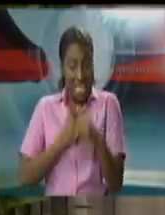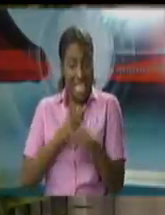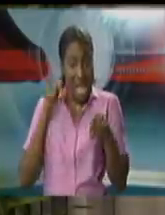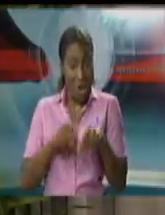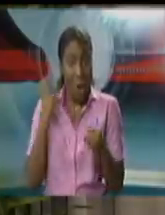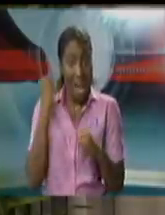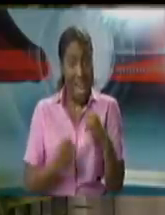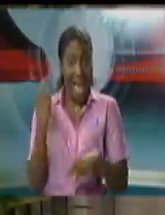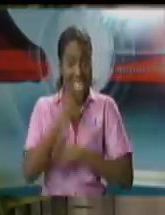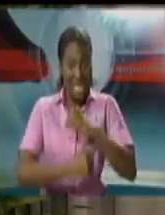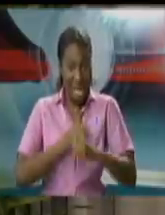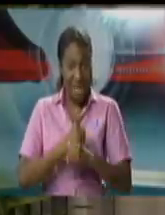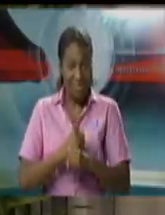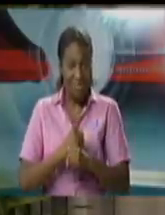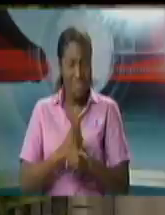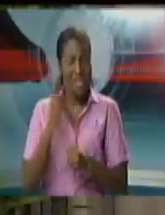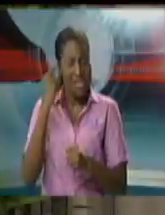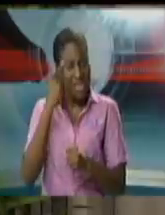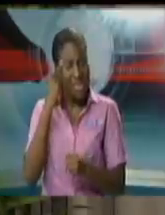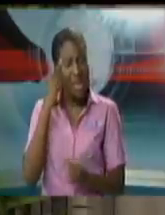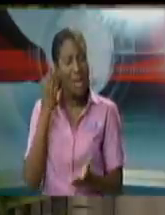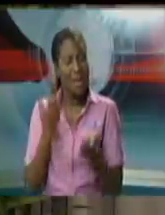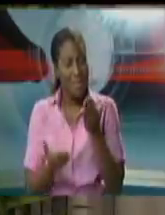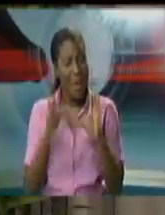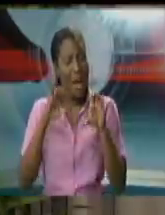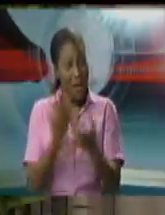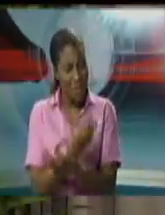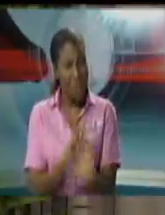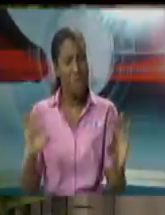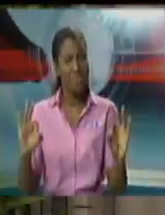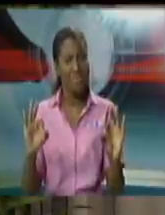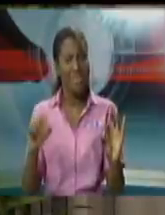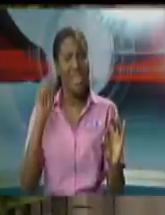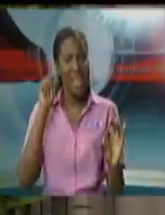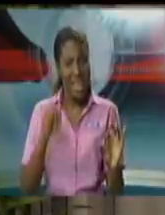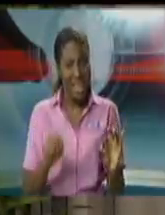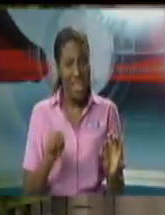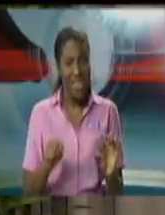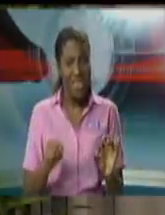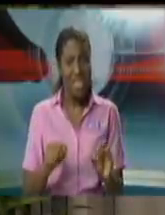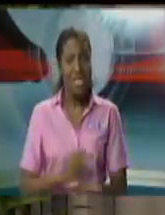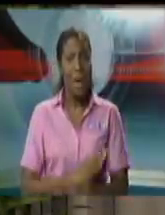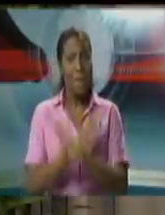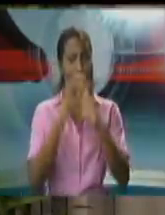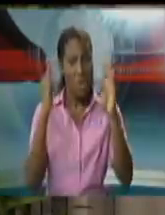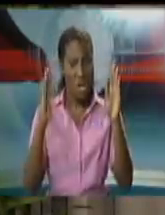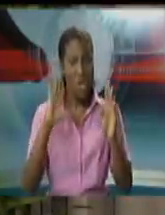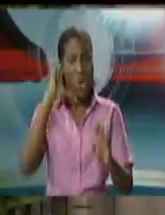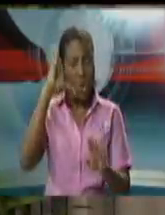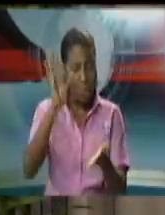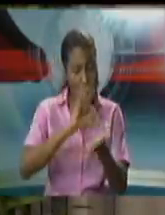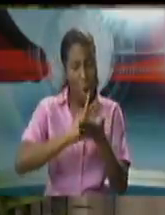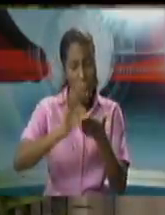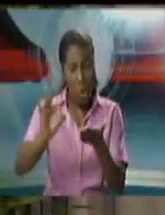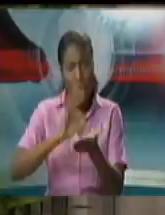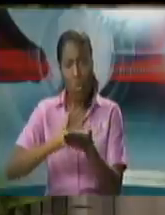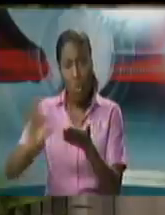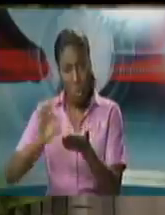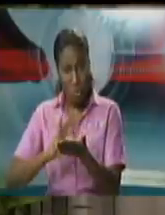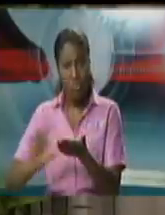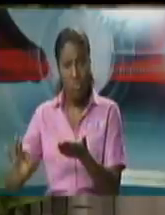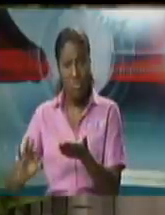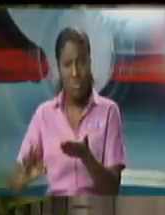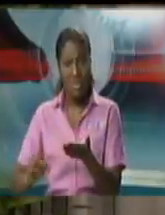category. This morning, we are obliged to file that number at court via the Commissioner of Prisons and I can tell you now